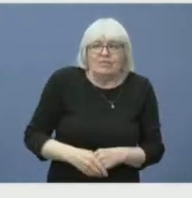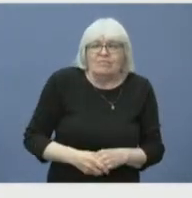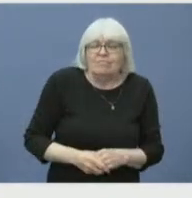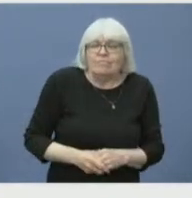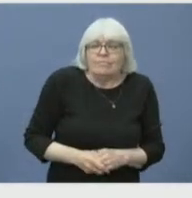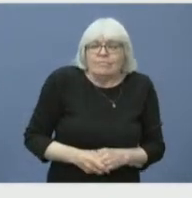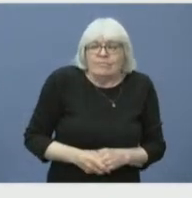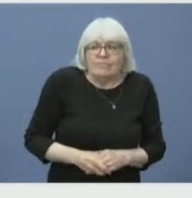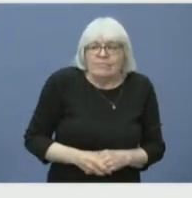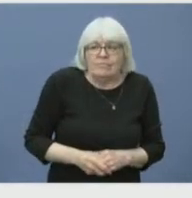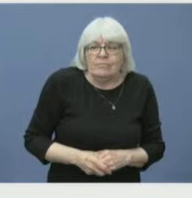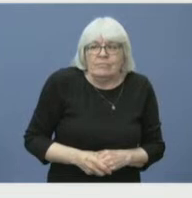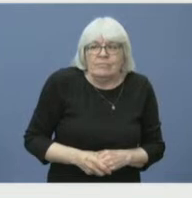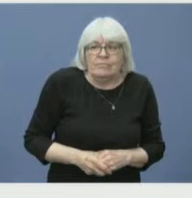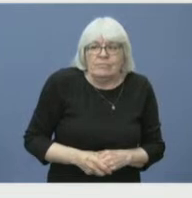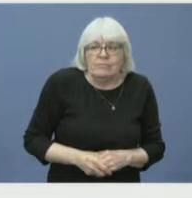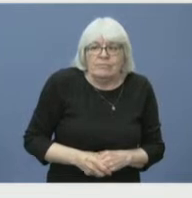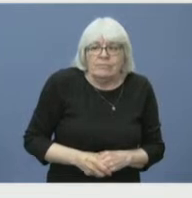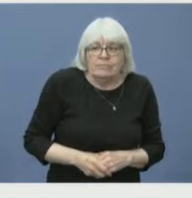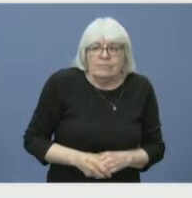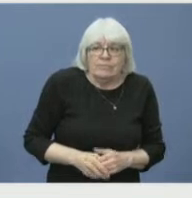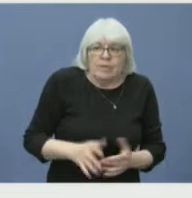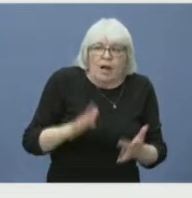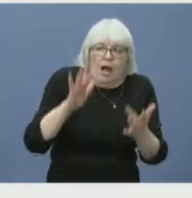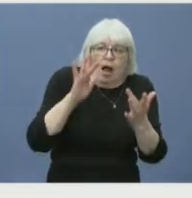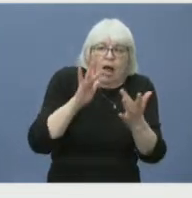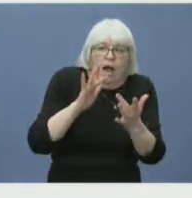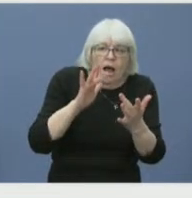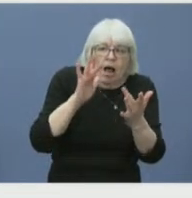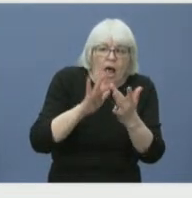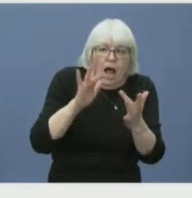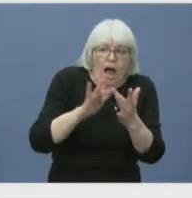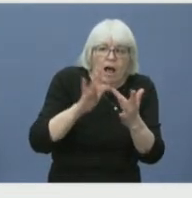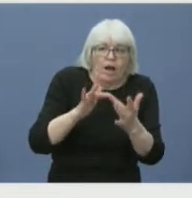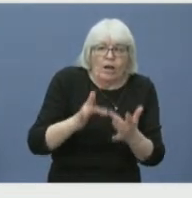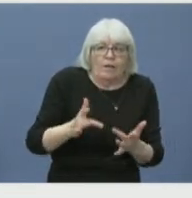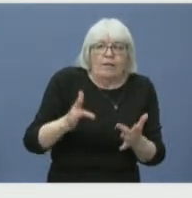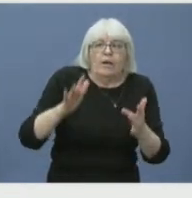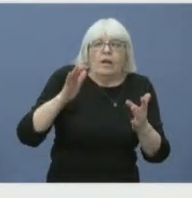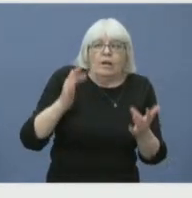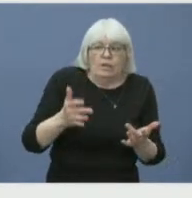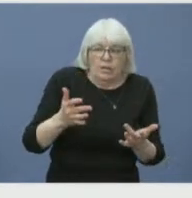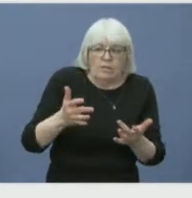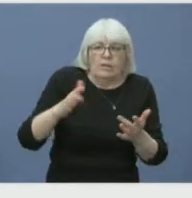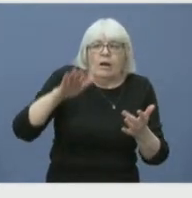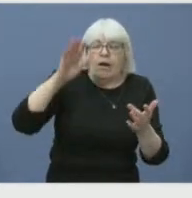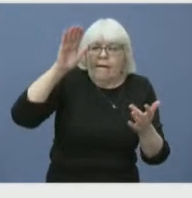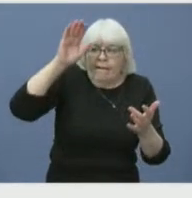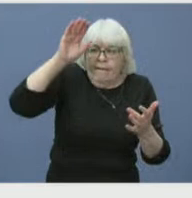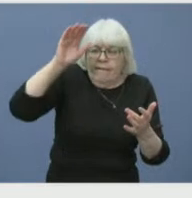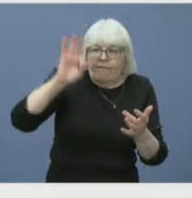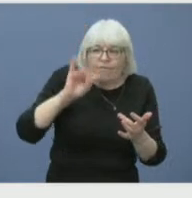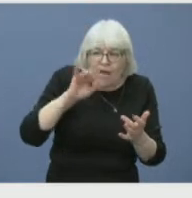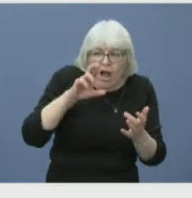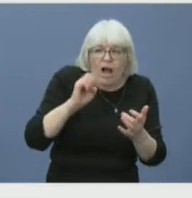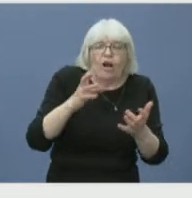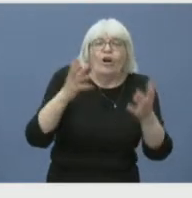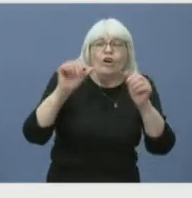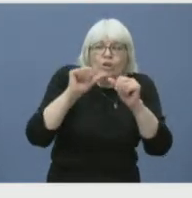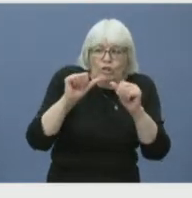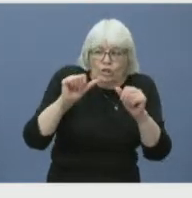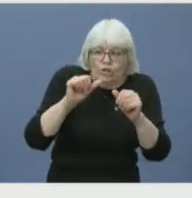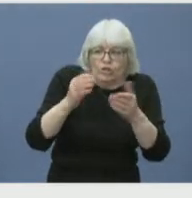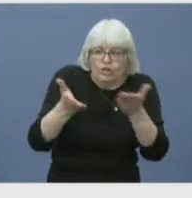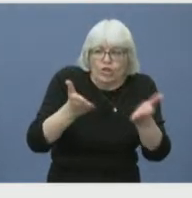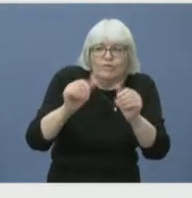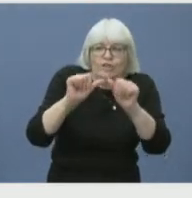call out through the Fire Service Association of Nova Scotia. We did a call out for volunteers that would like to volunteer and be added to a list that